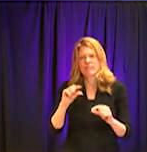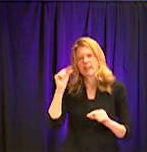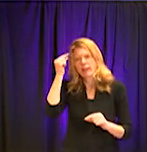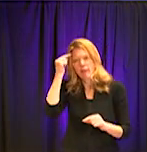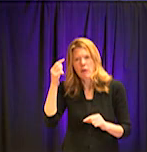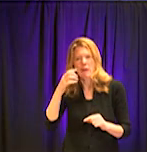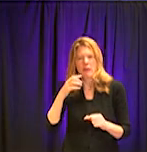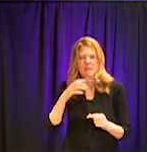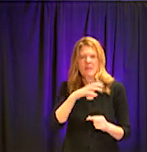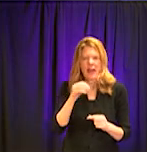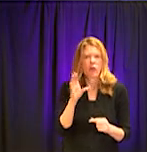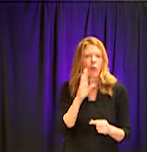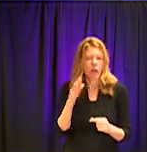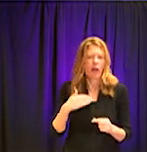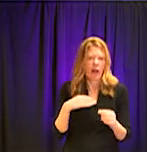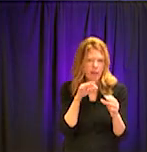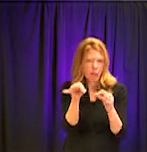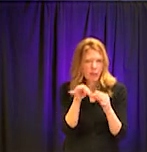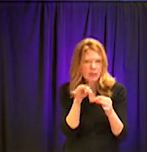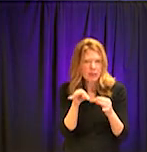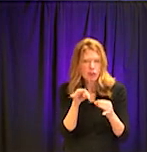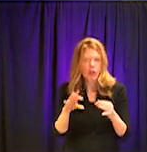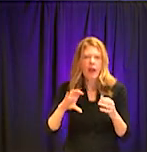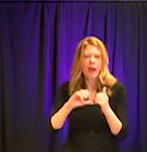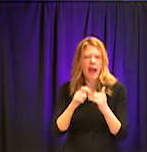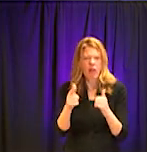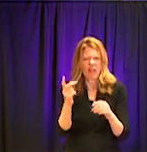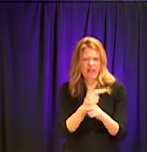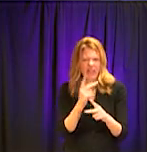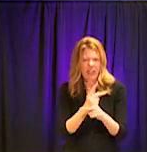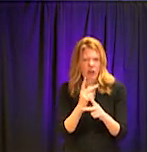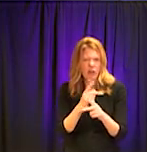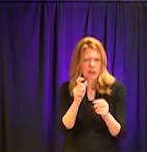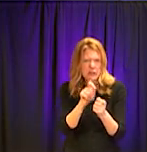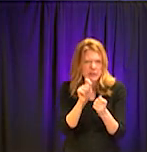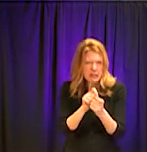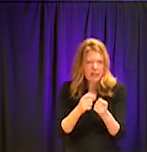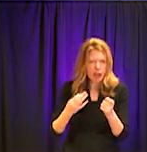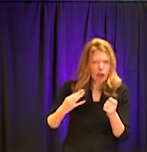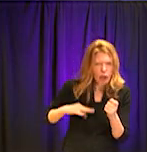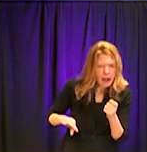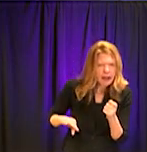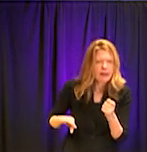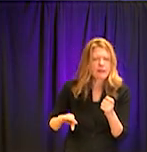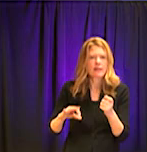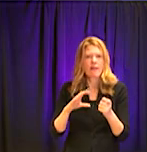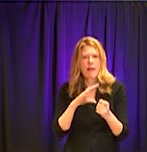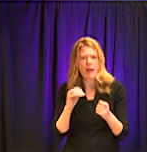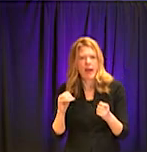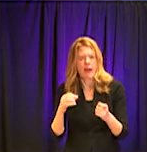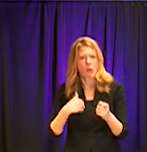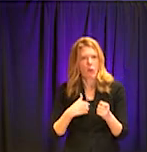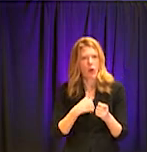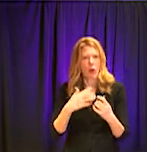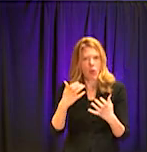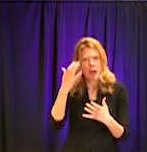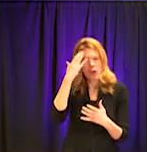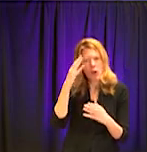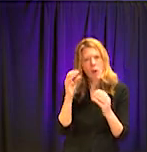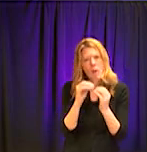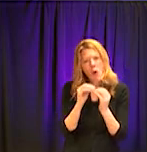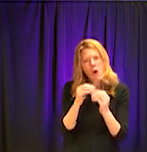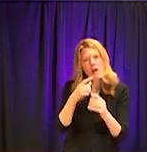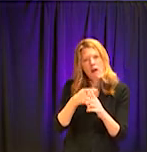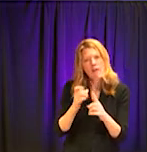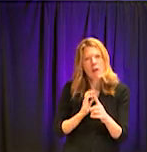procedures of how they're going to address credits for students. Of course, we're looking very closely at our senior cohort, but we're also